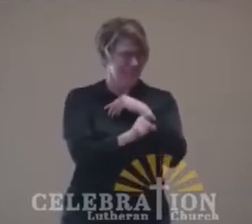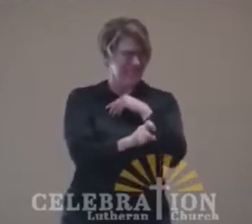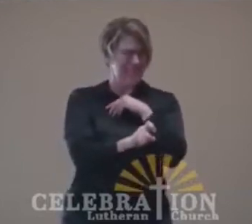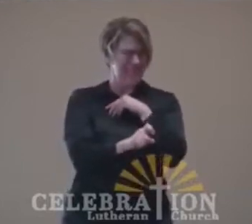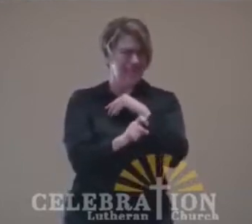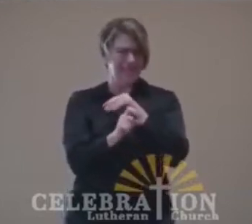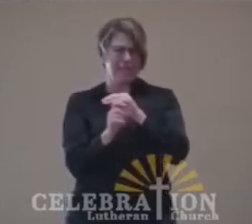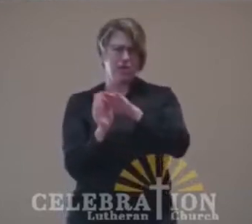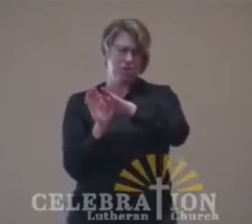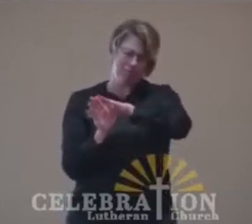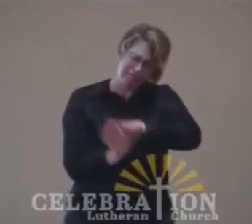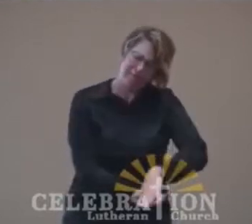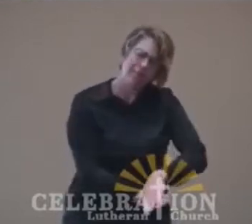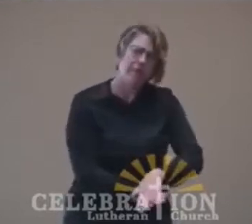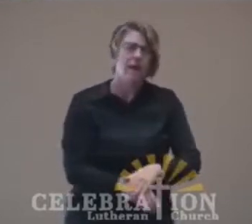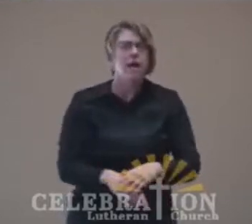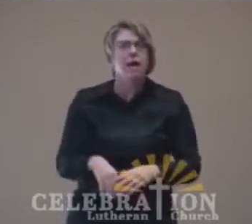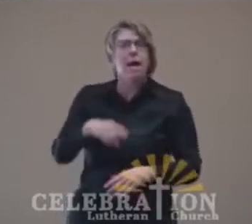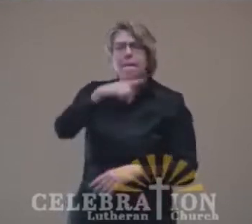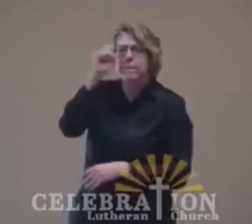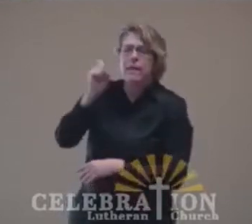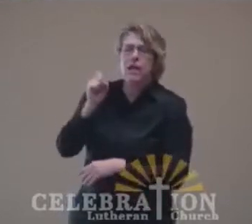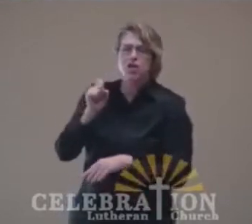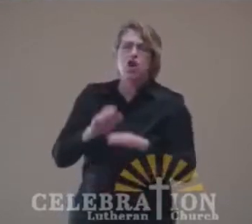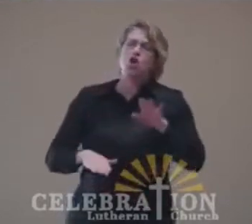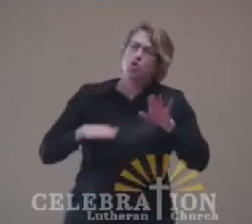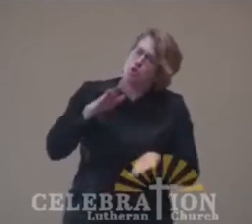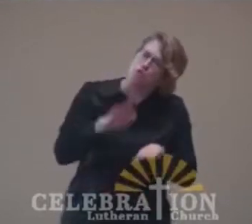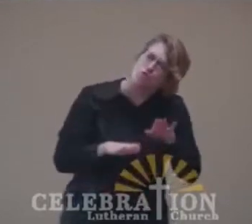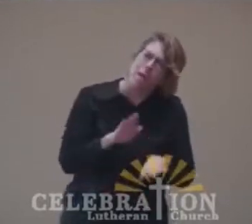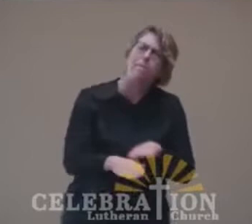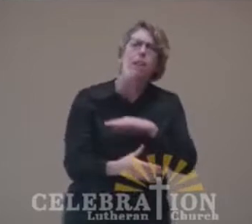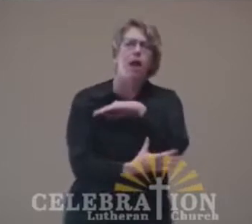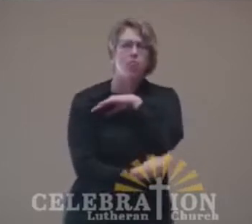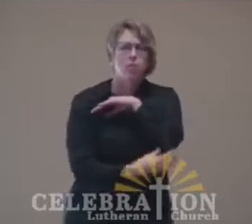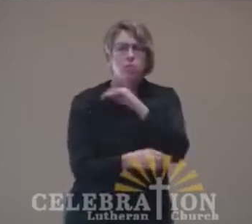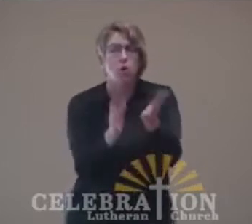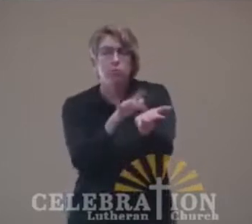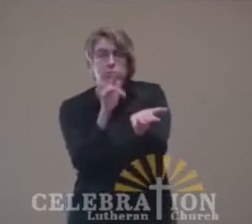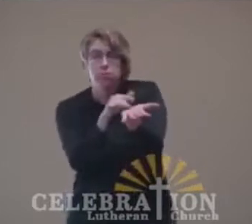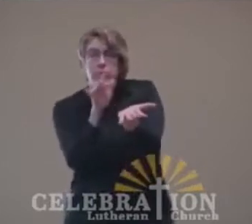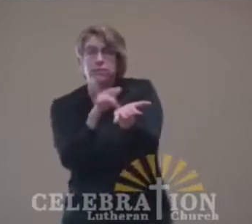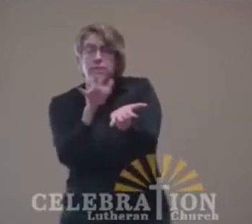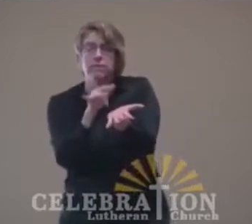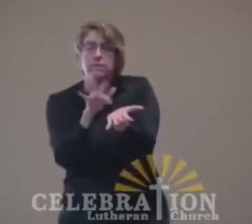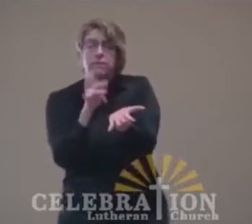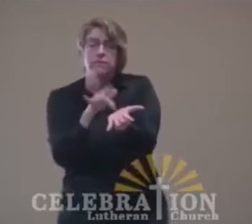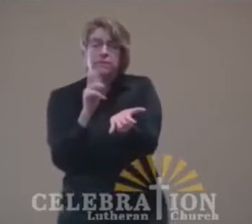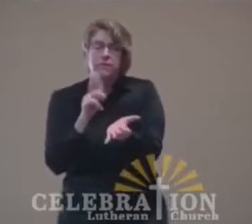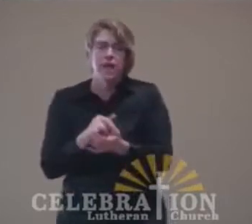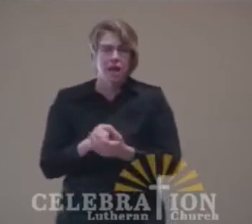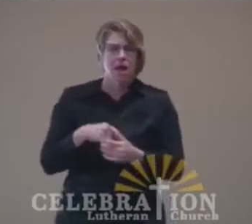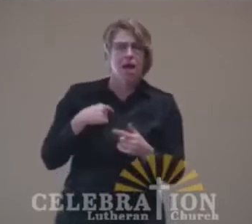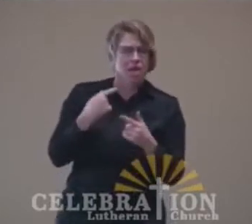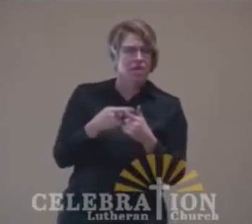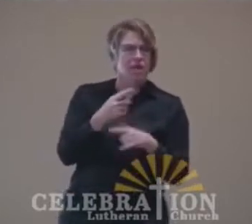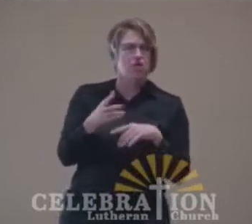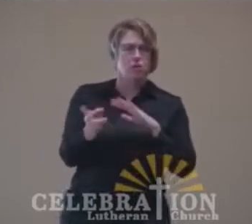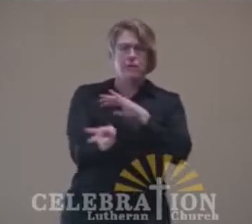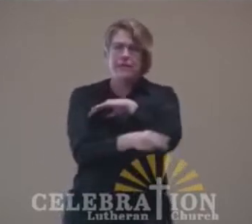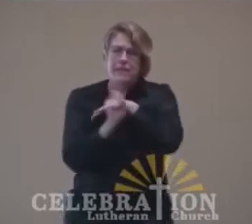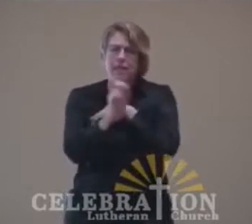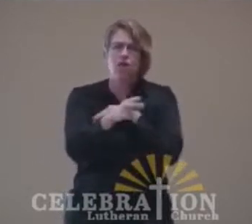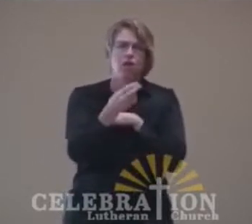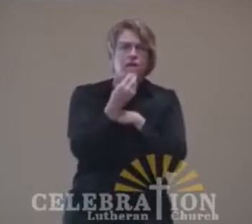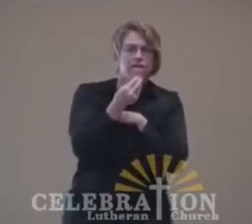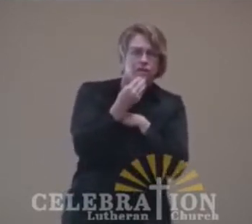In chapter five, therefore, because you trample on the poor and take from levies, take from them levies of grain, you